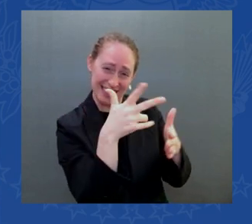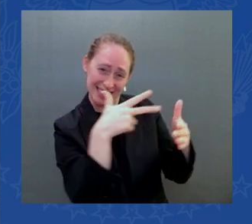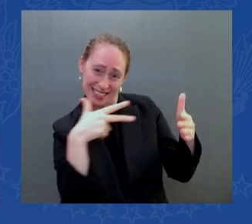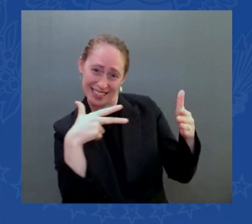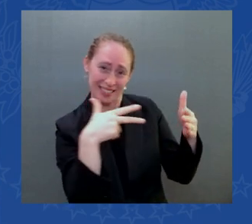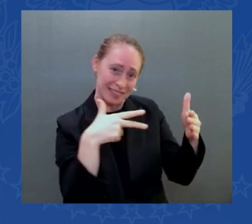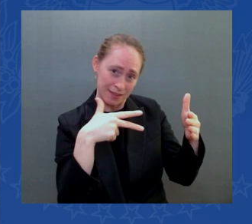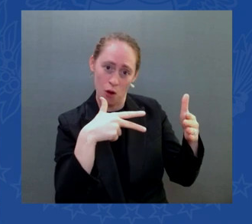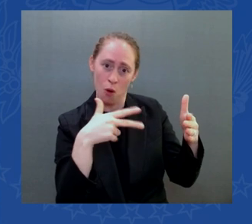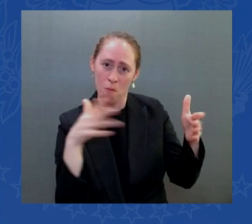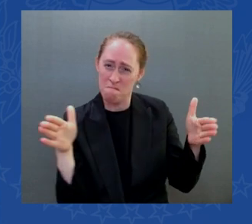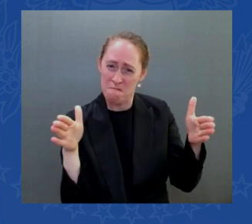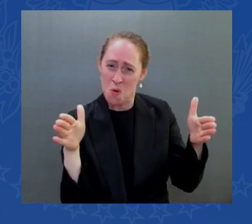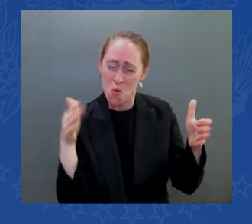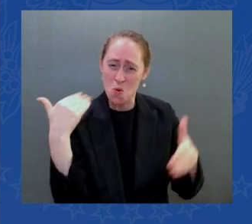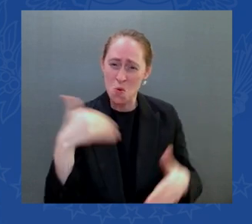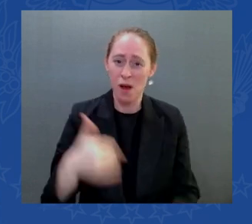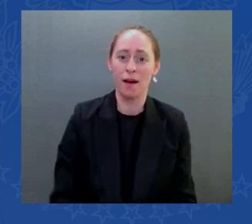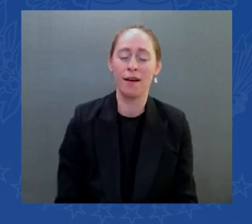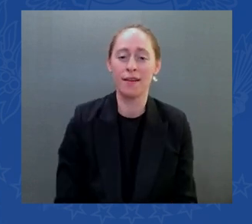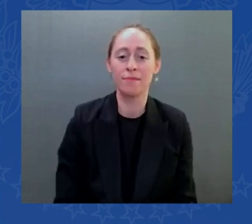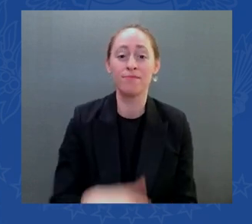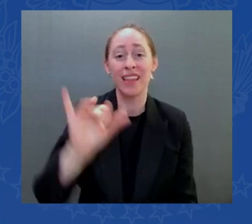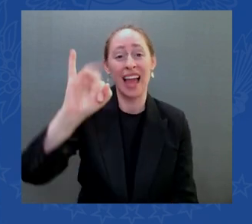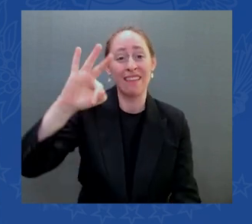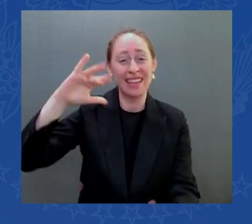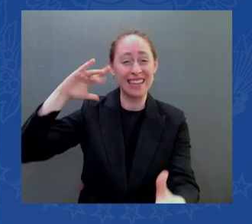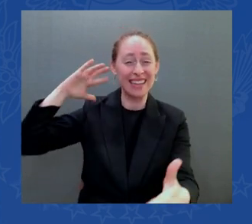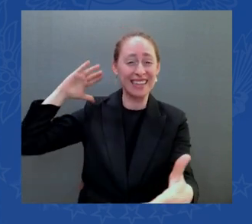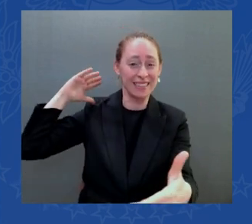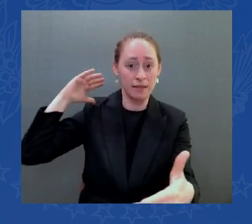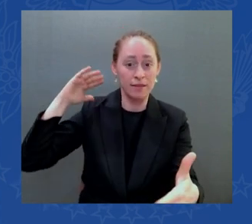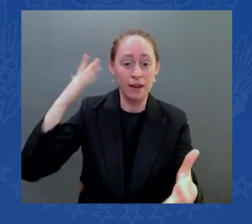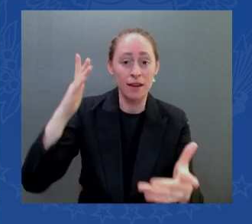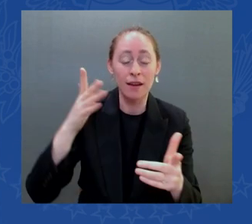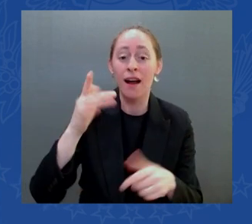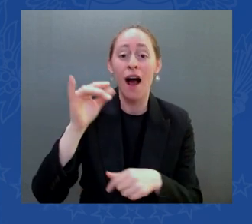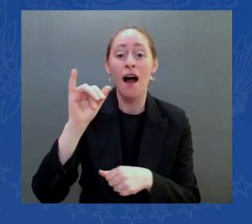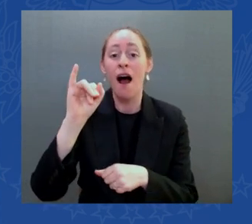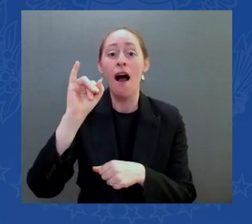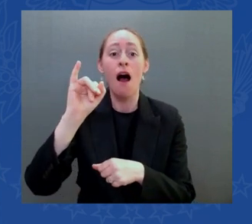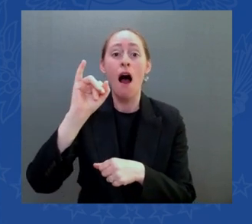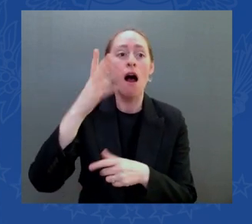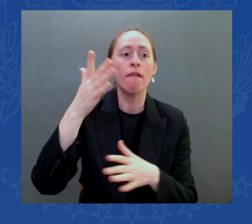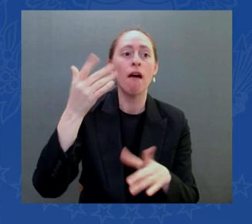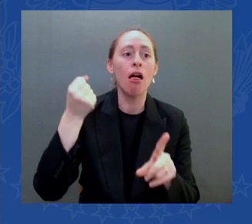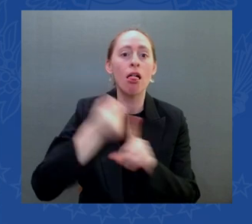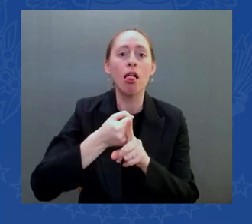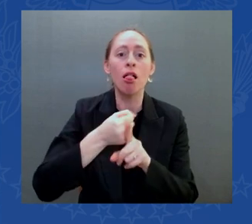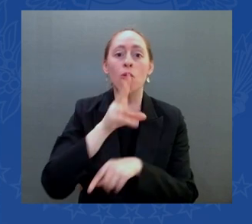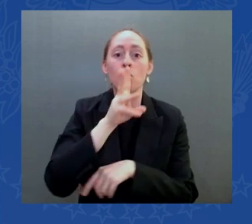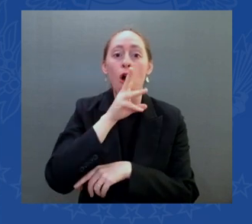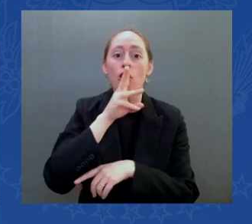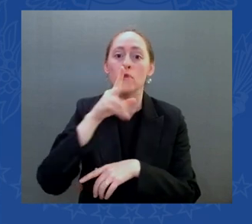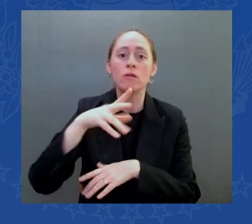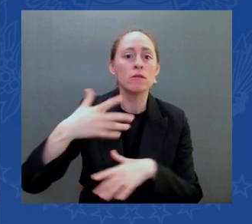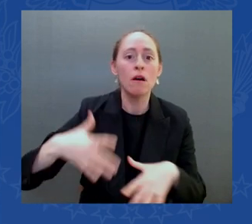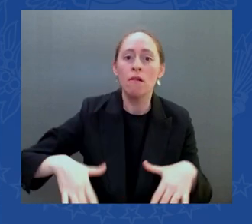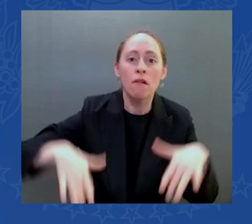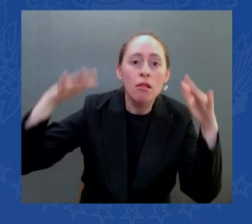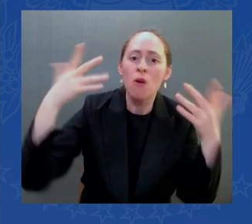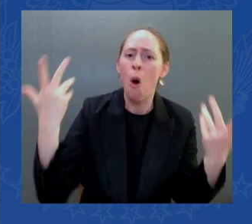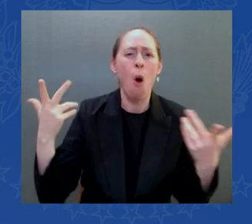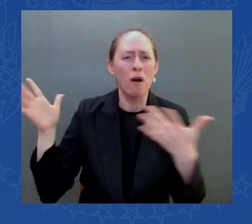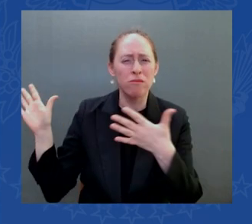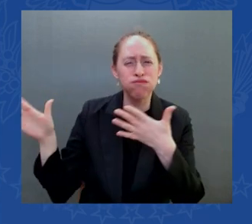or when they they couldn't sail when there's too much wind they couldn't and that be because they get knocked off course and that here's why it matters